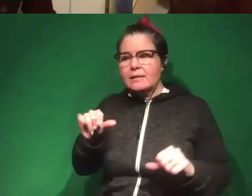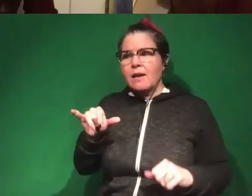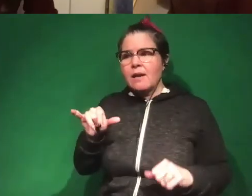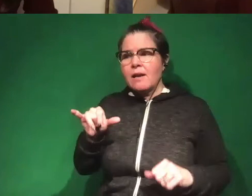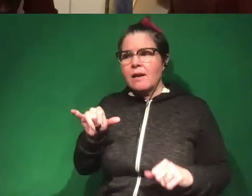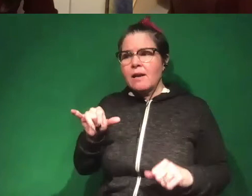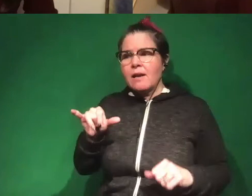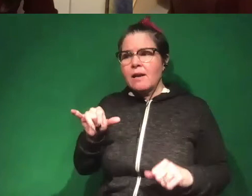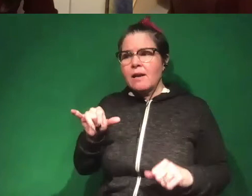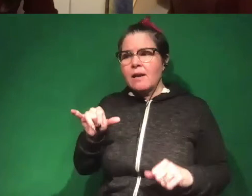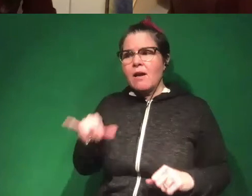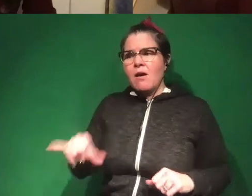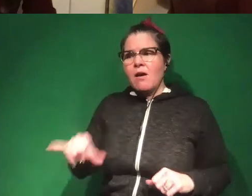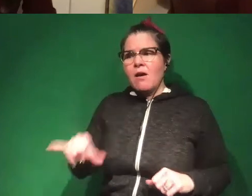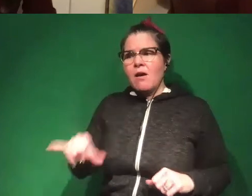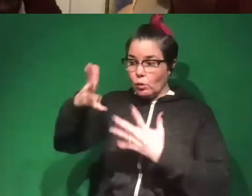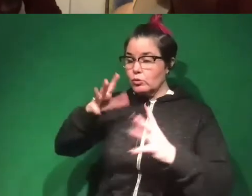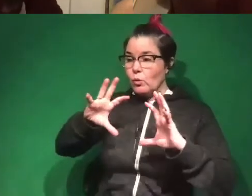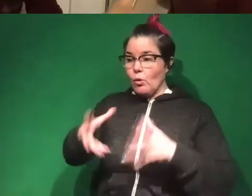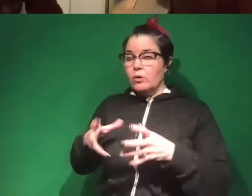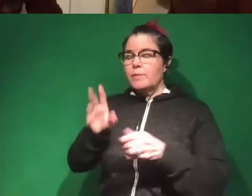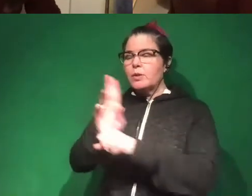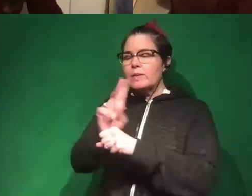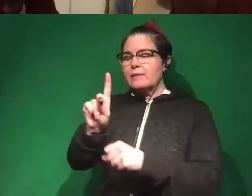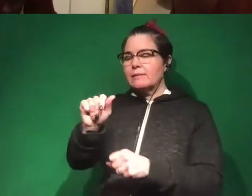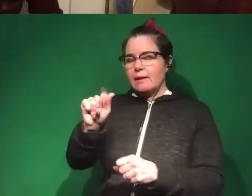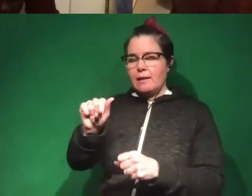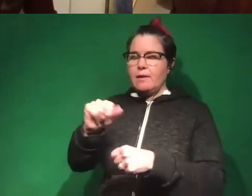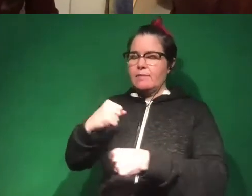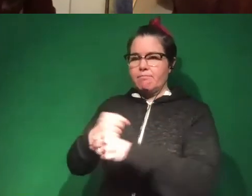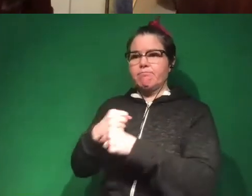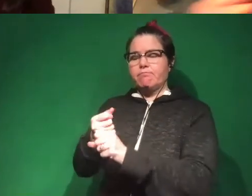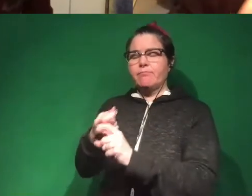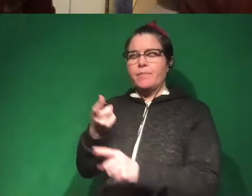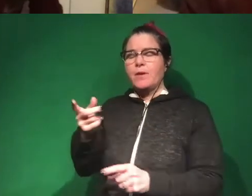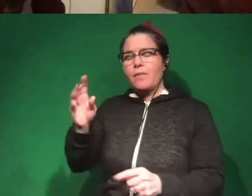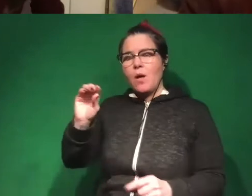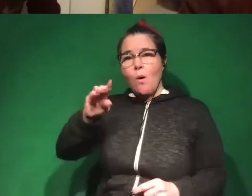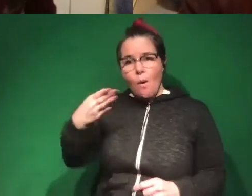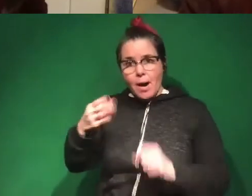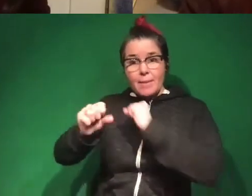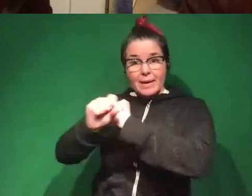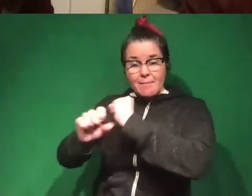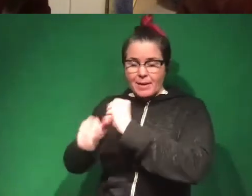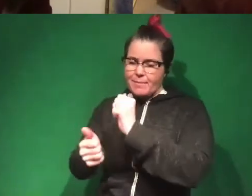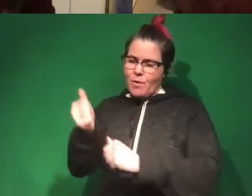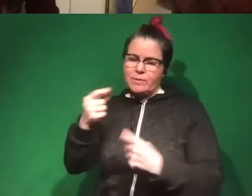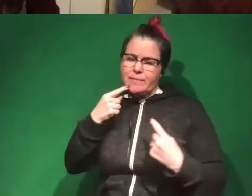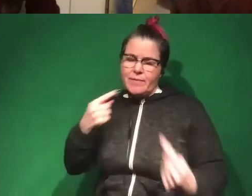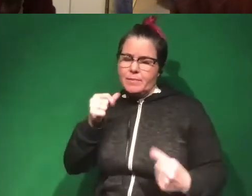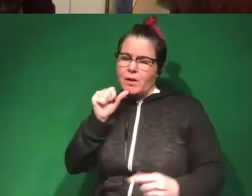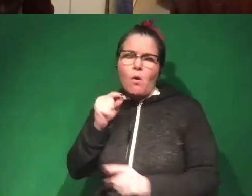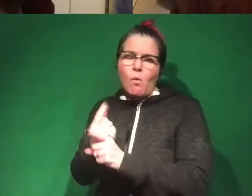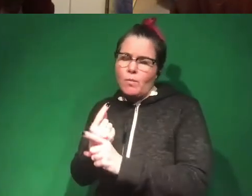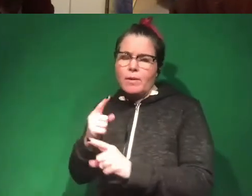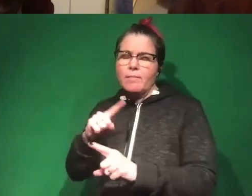much about the social world by using the data that's generated. And so, you I think the Obama campaign was the most famous, but certainly not the only